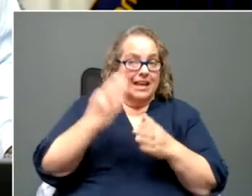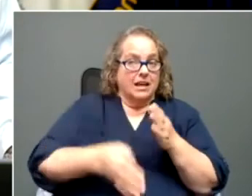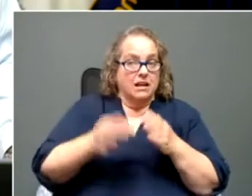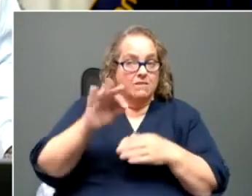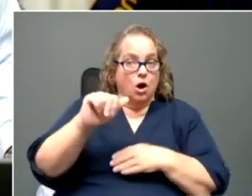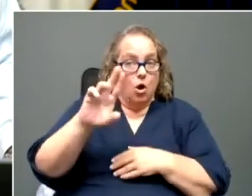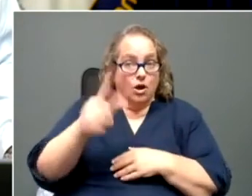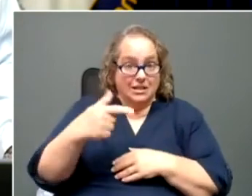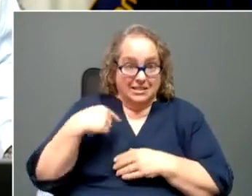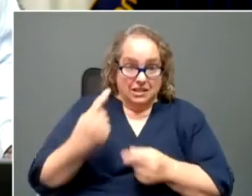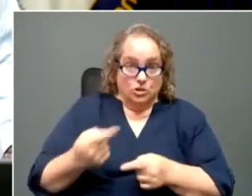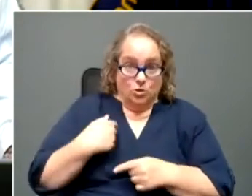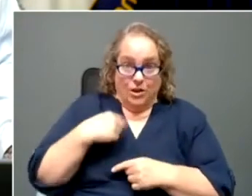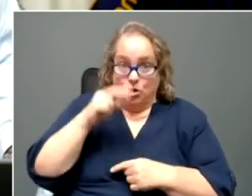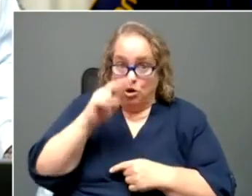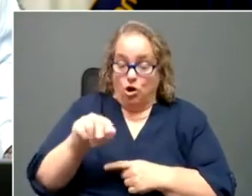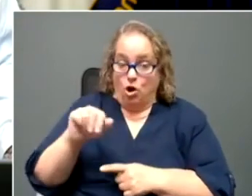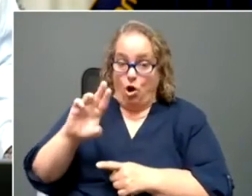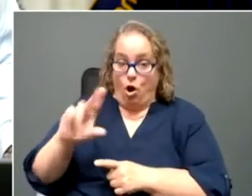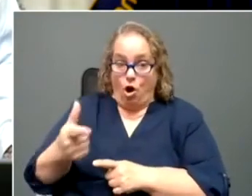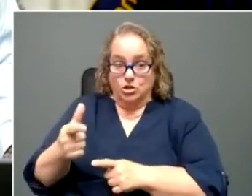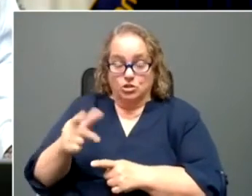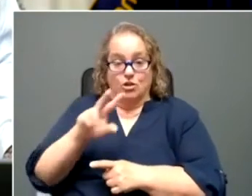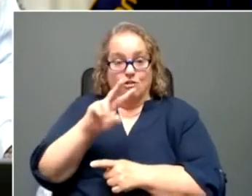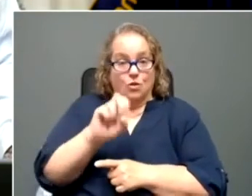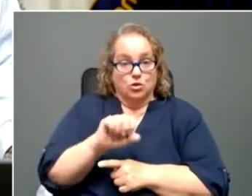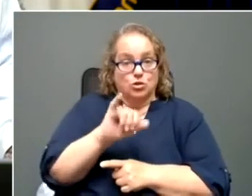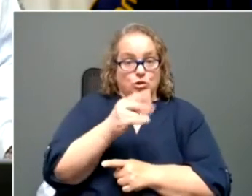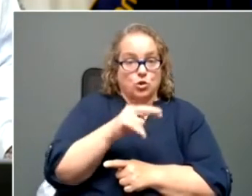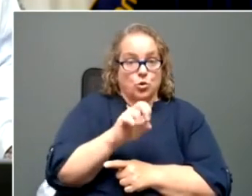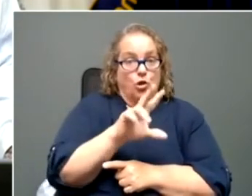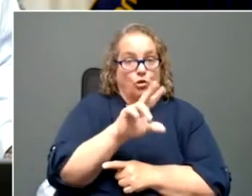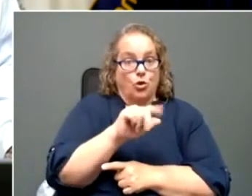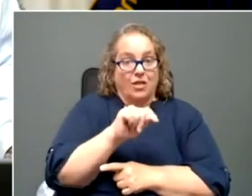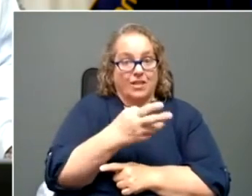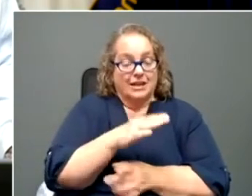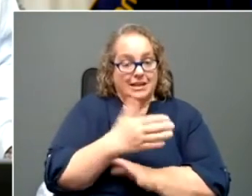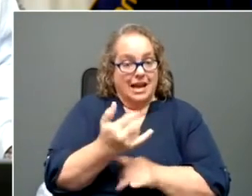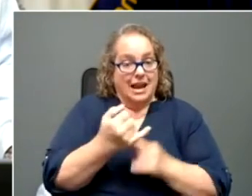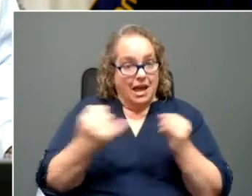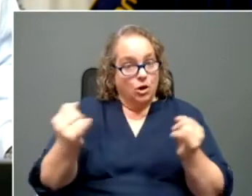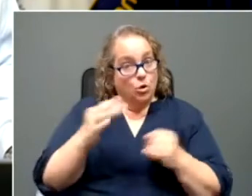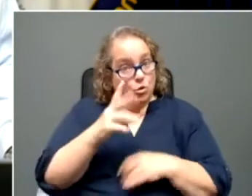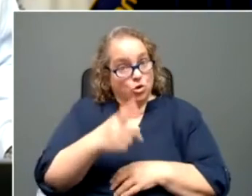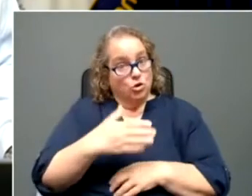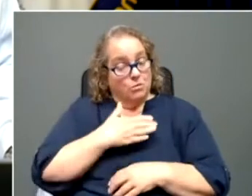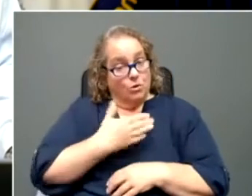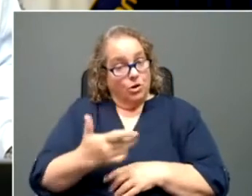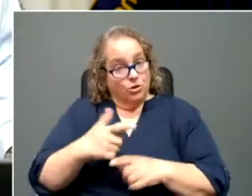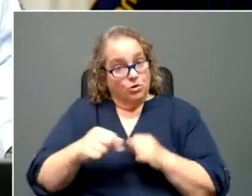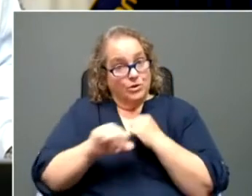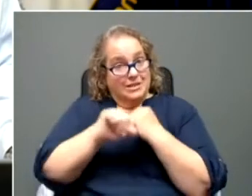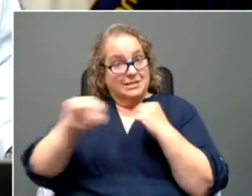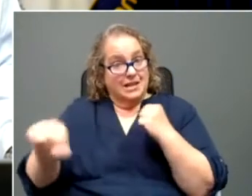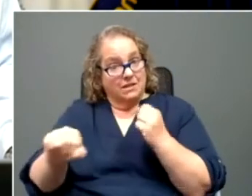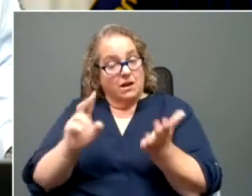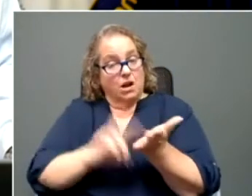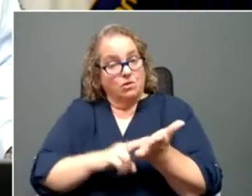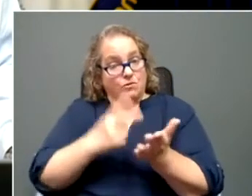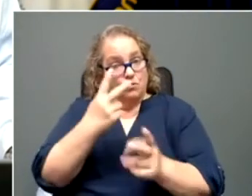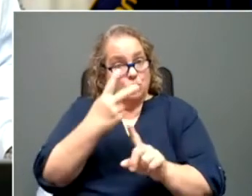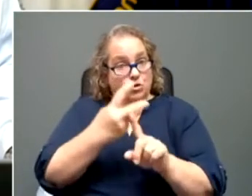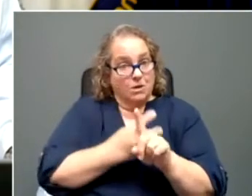at August versus the current June 30th deadline, would you be willing to extend the contract for two months to see if the Biden administration